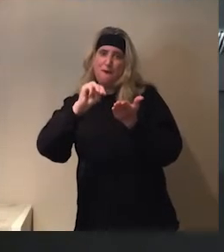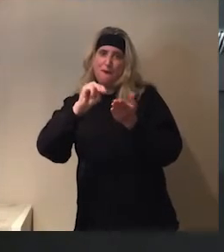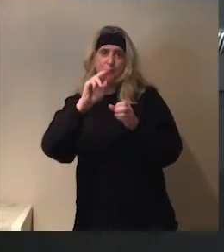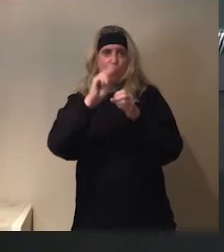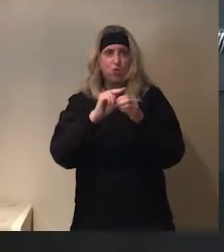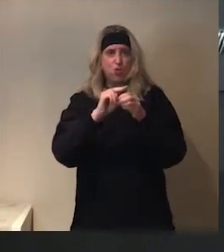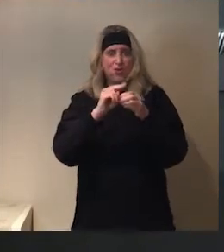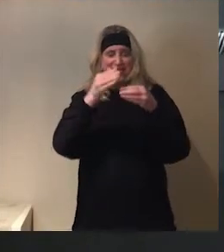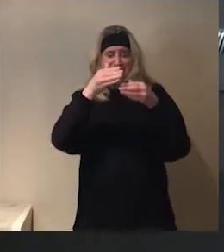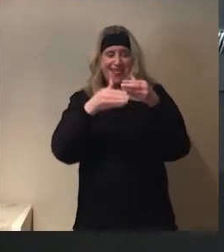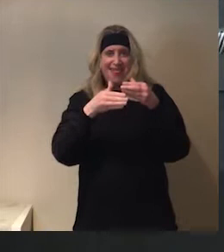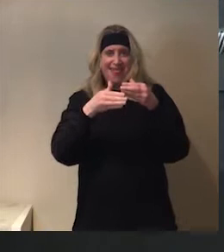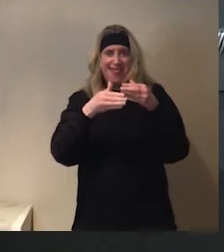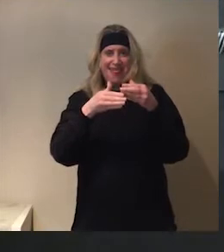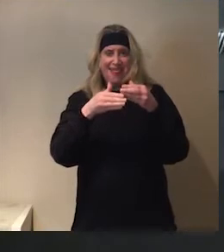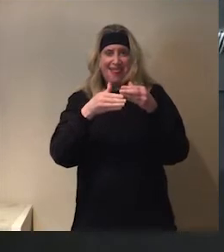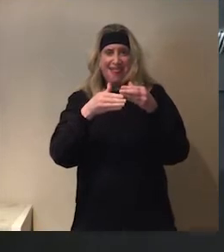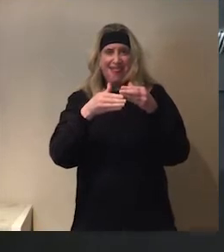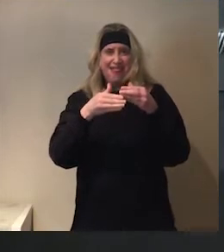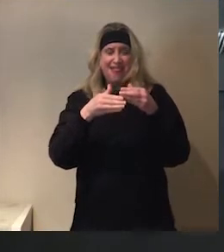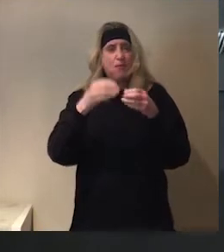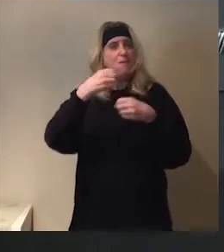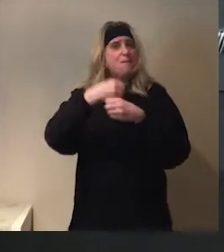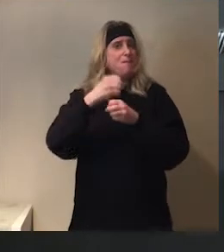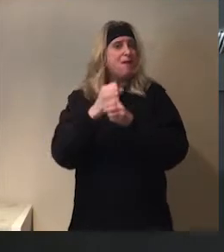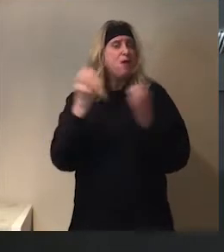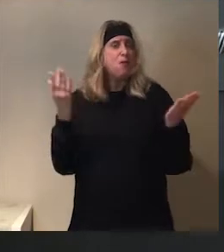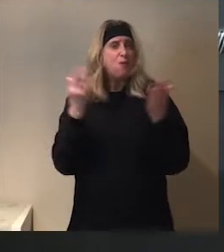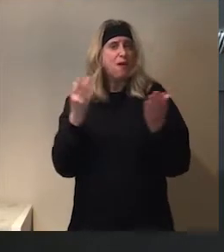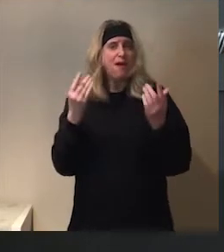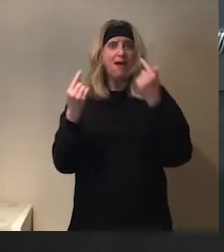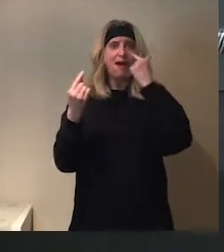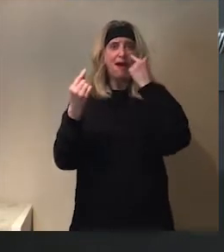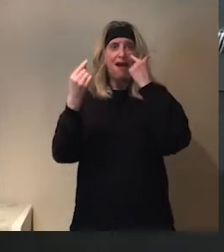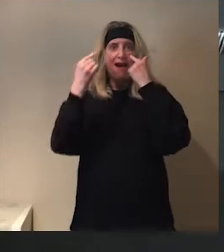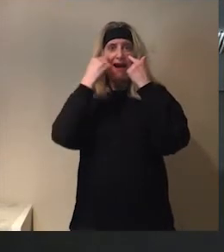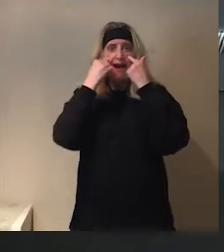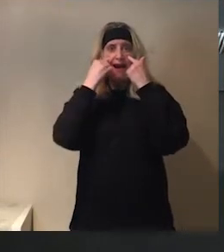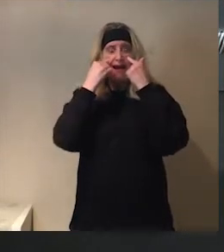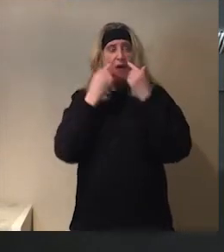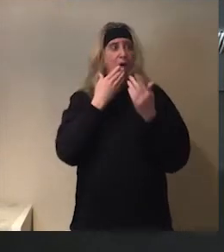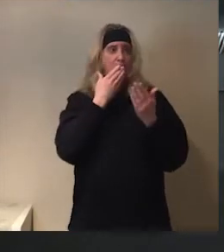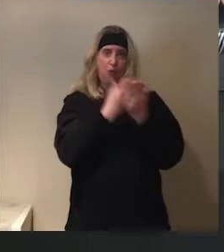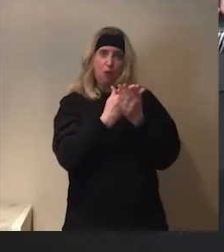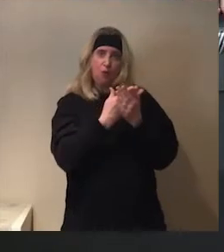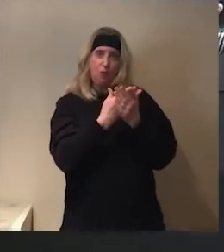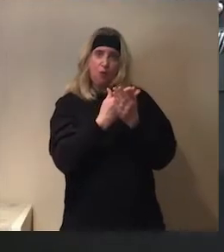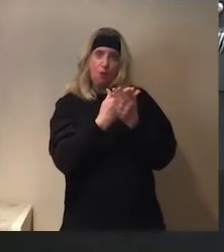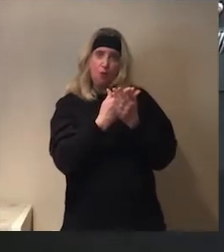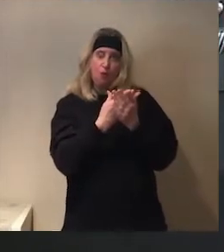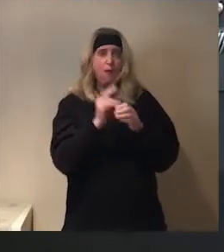the end of the marker to probably make the eyes. Oh, good. Yes. Wait, wait.